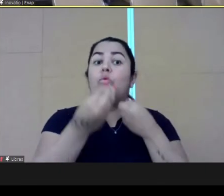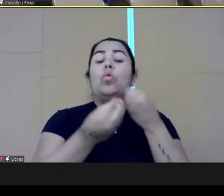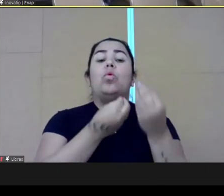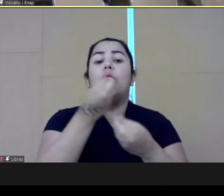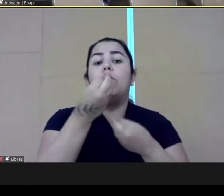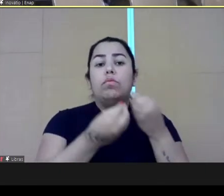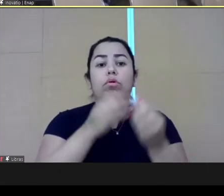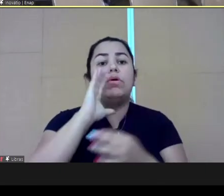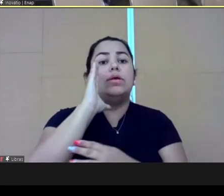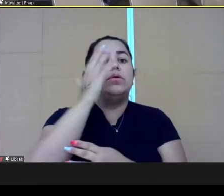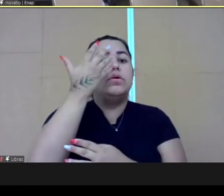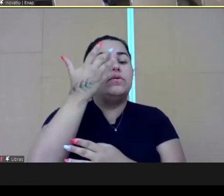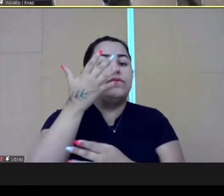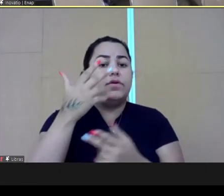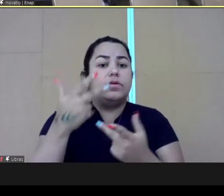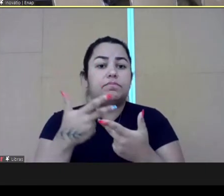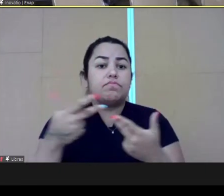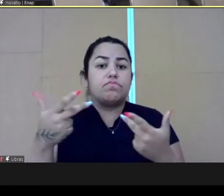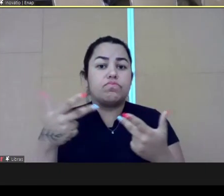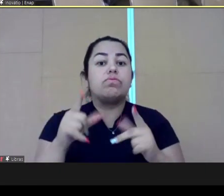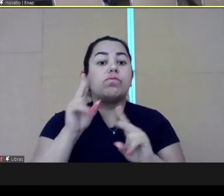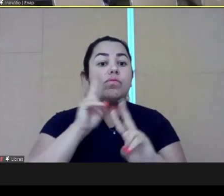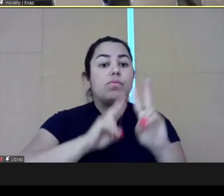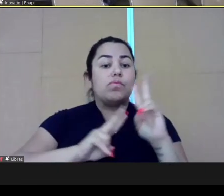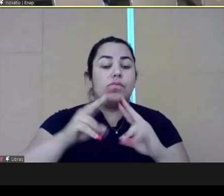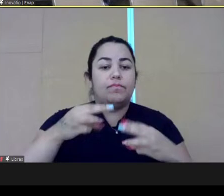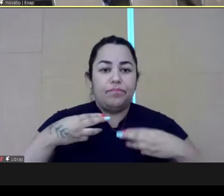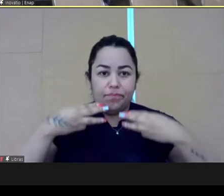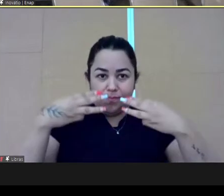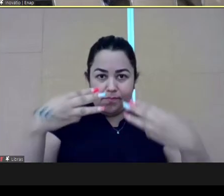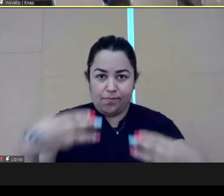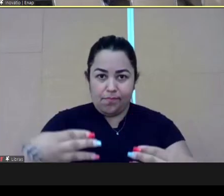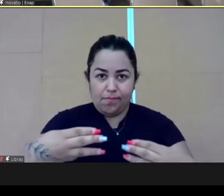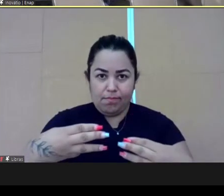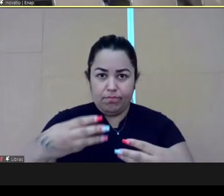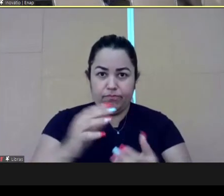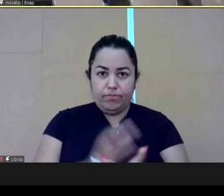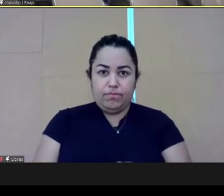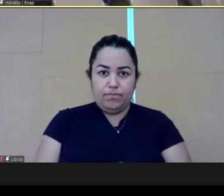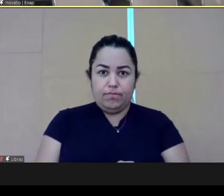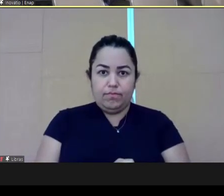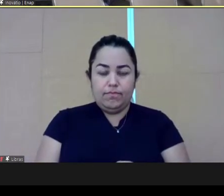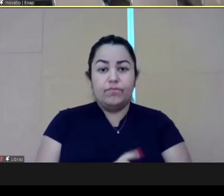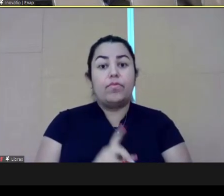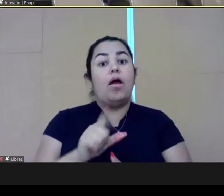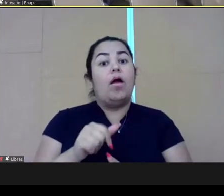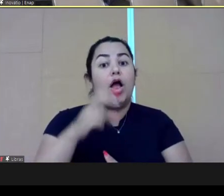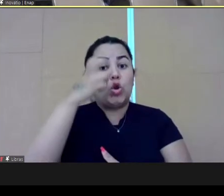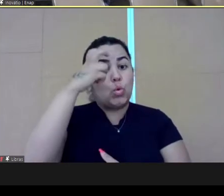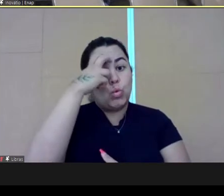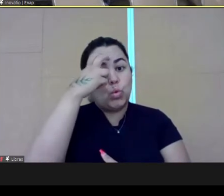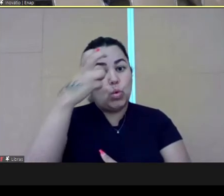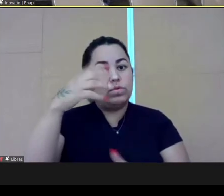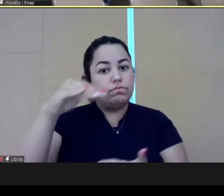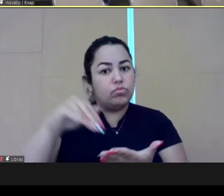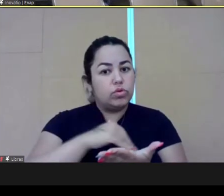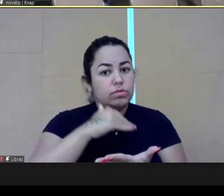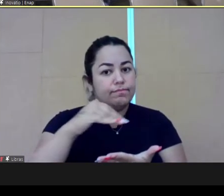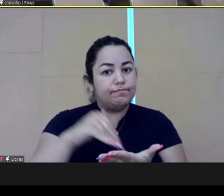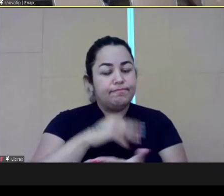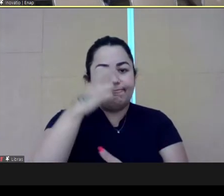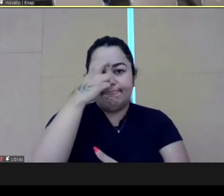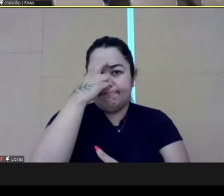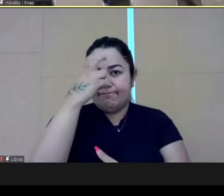is how to solve a solution that I see in the ministry. I am from the